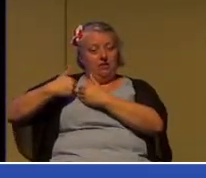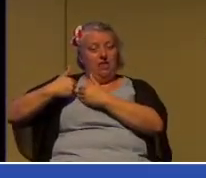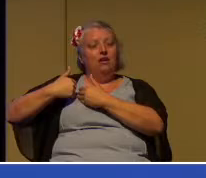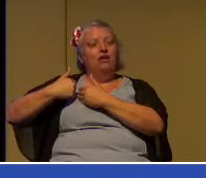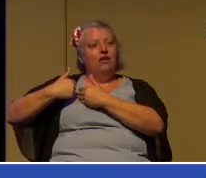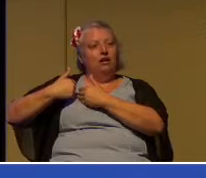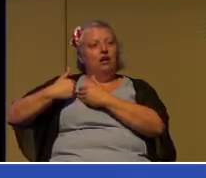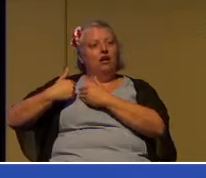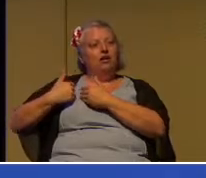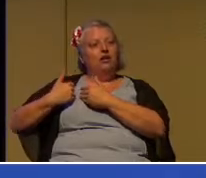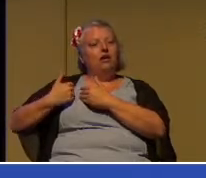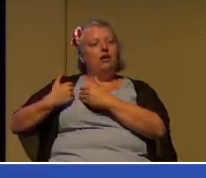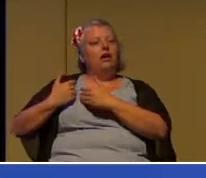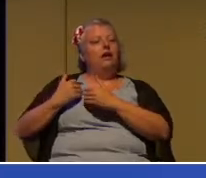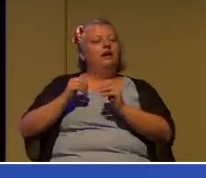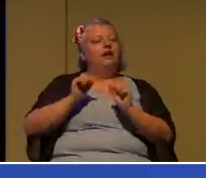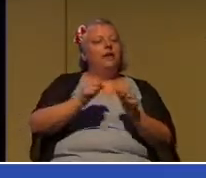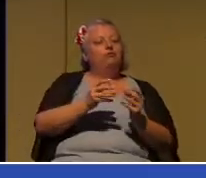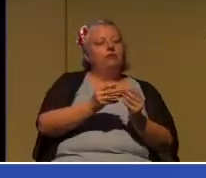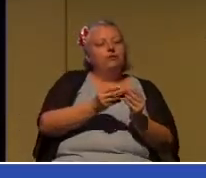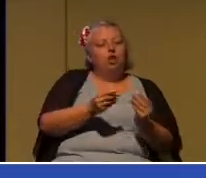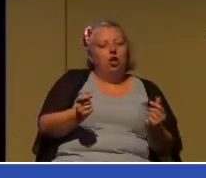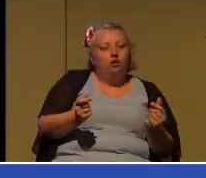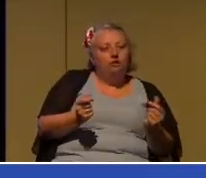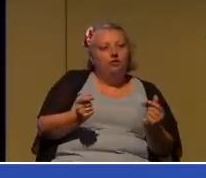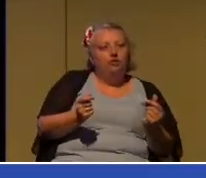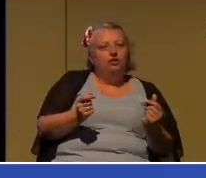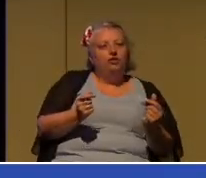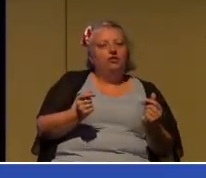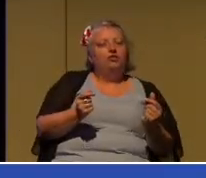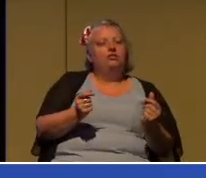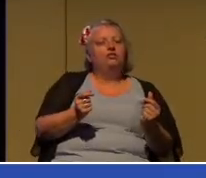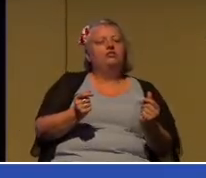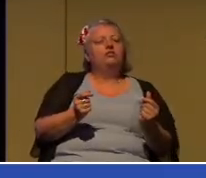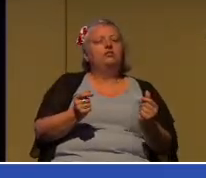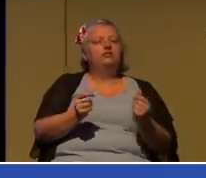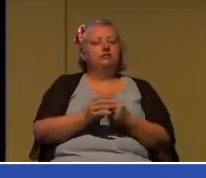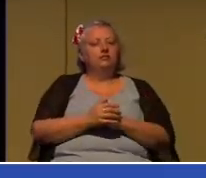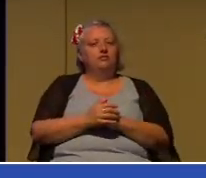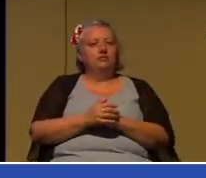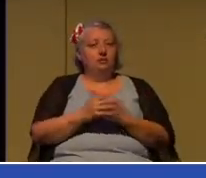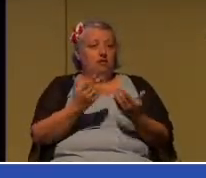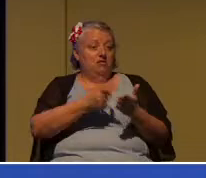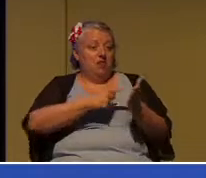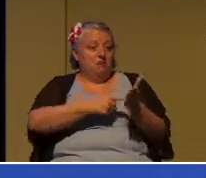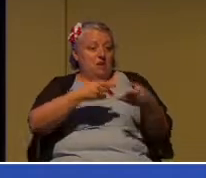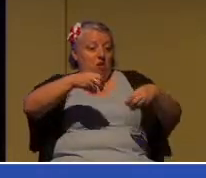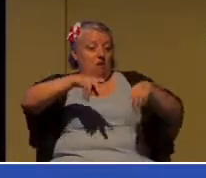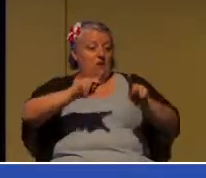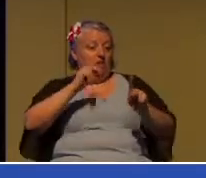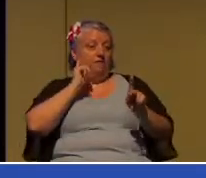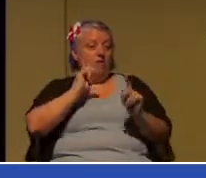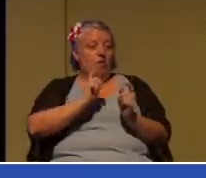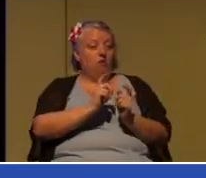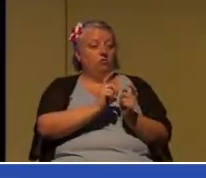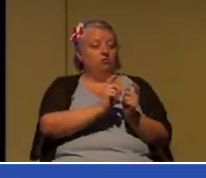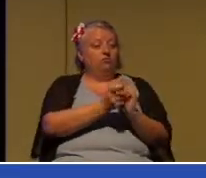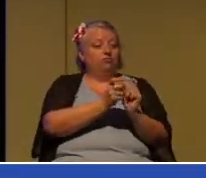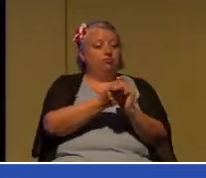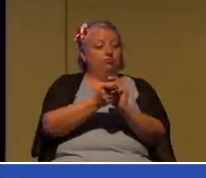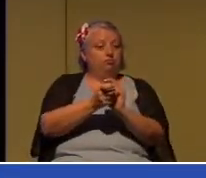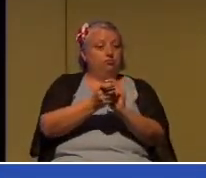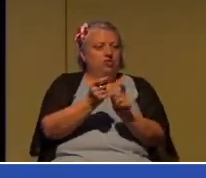sometimes it can be. Sometimes it's opportunity for correction. Sometimes it's opportunity for change.